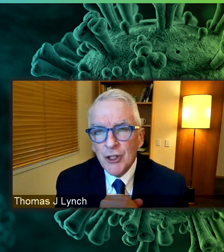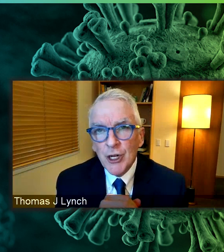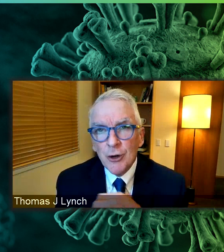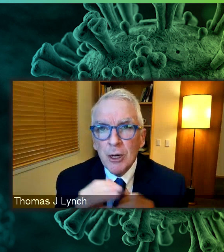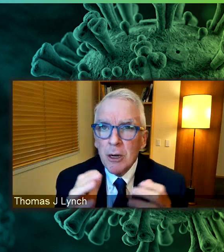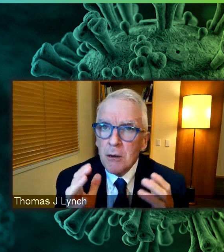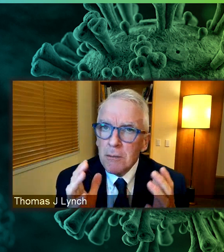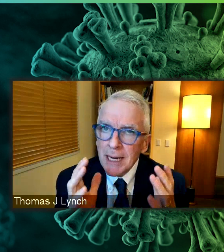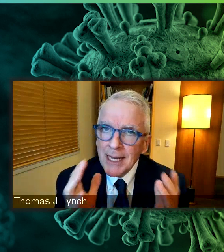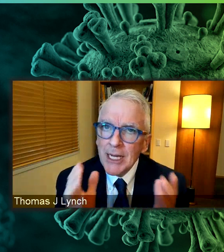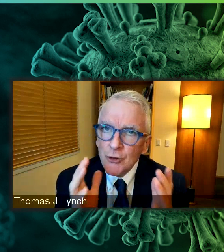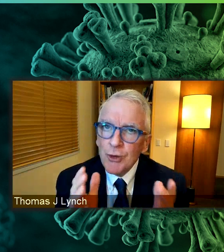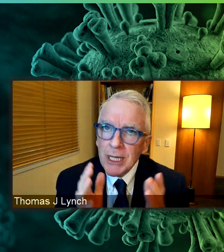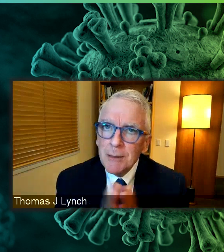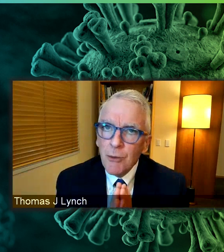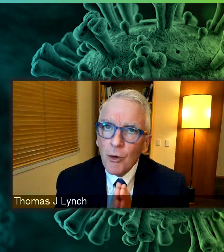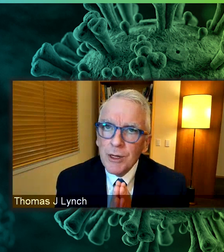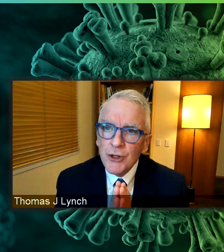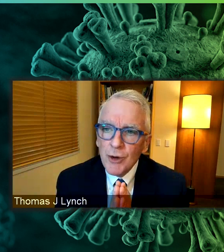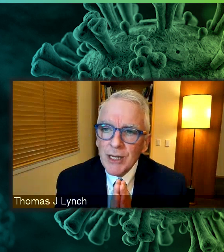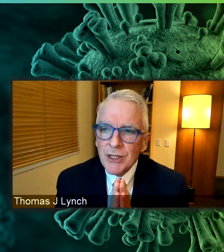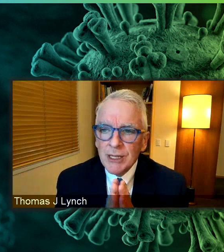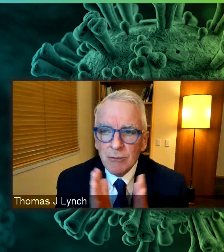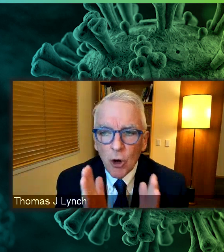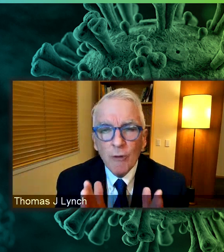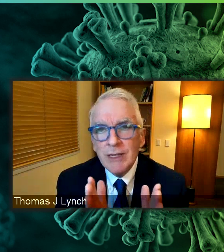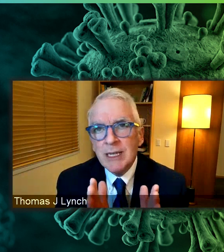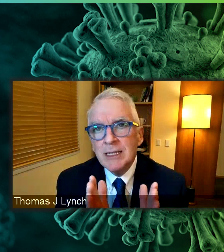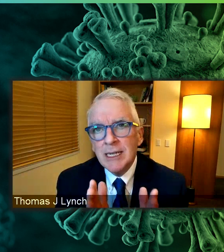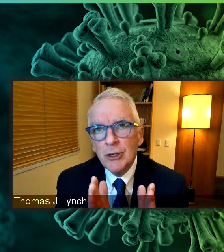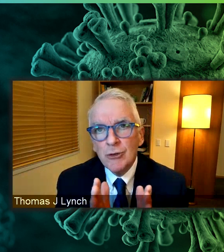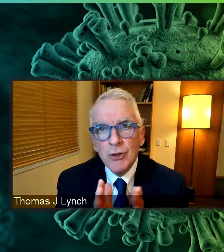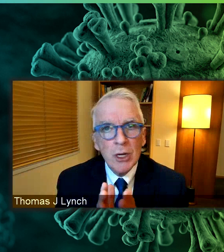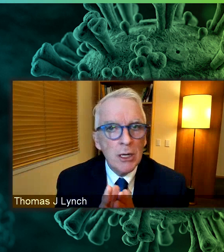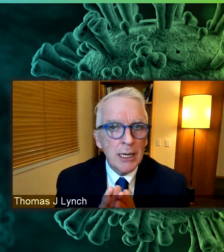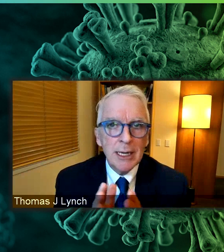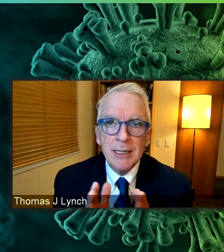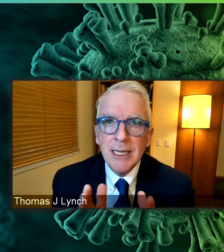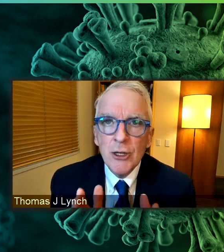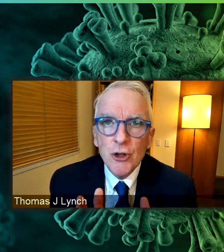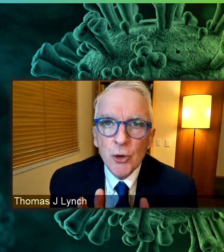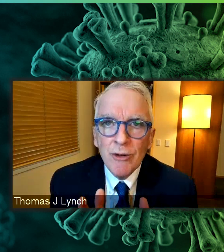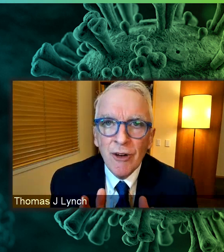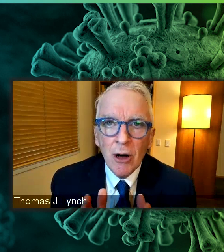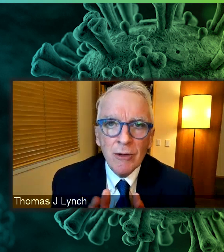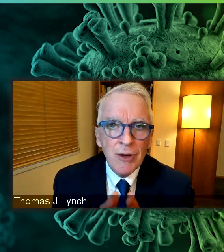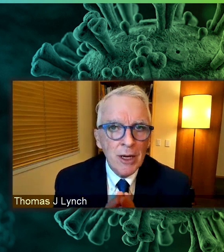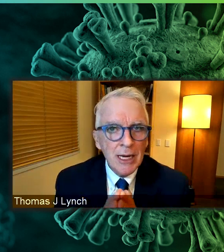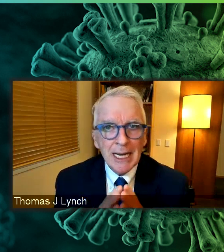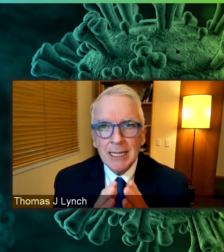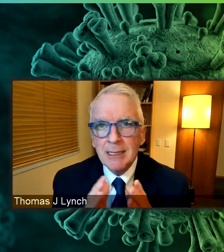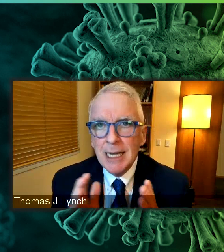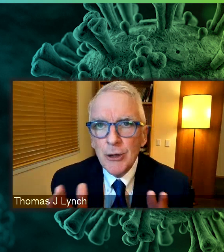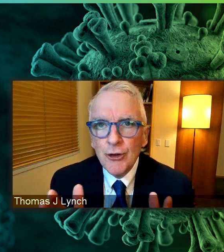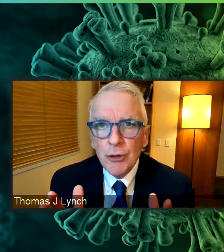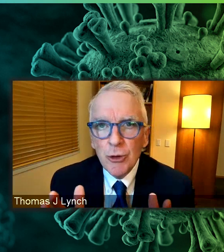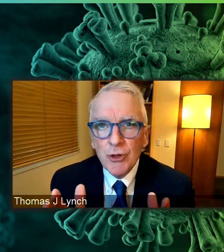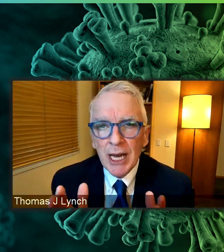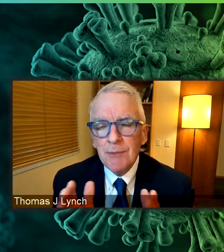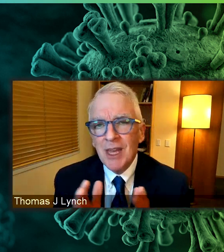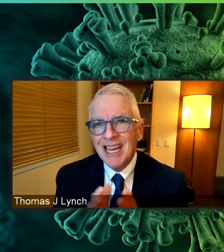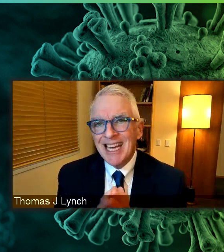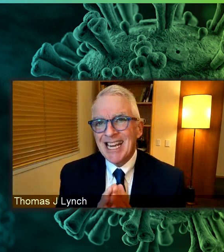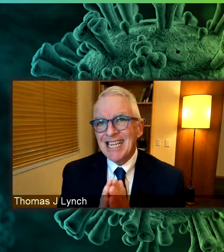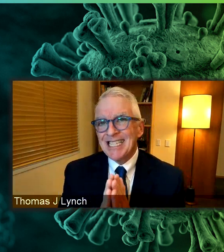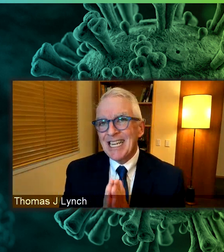the past year. But I think it's really important to stress that COVID continues. It continues to evolve. It continues to